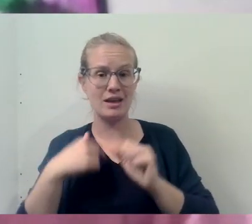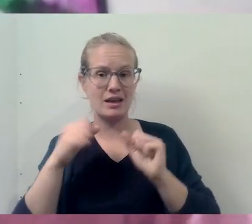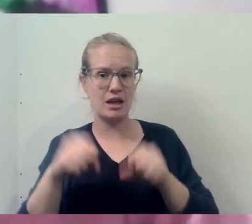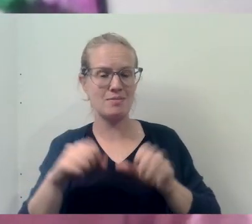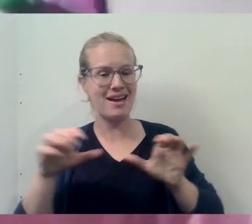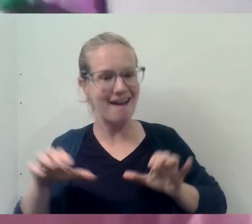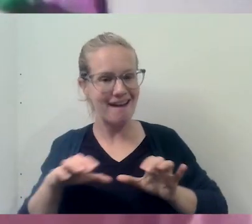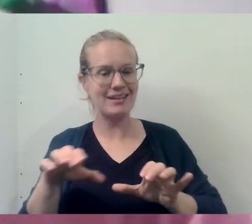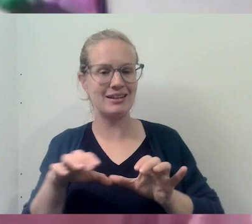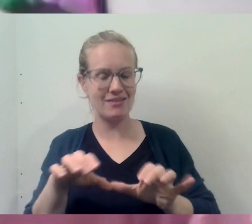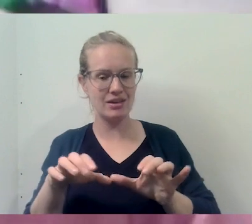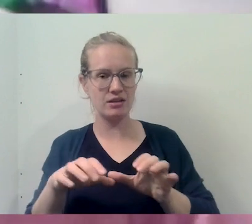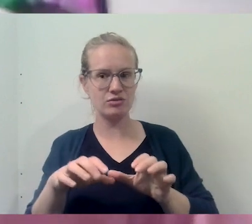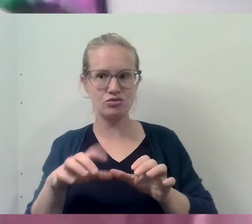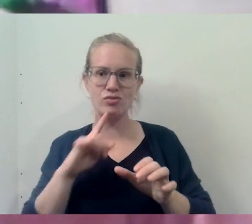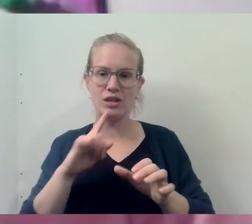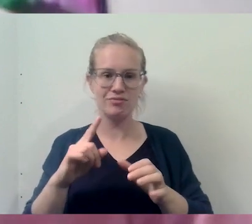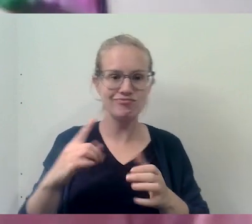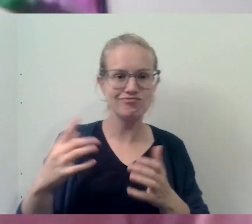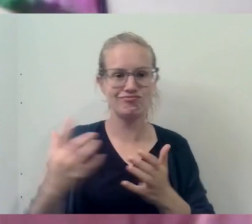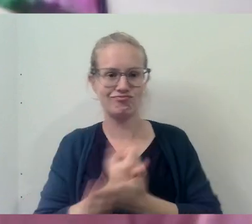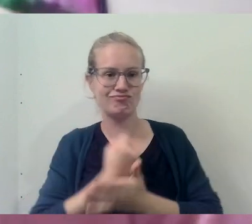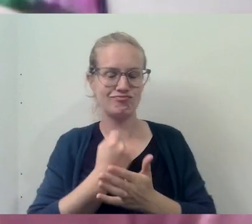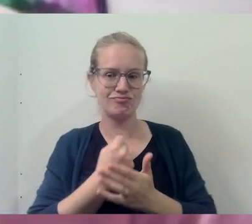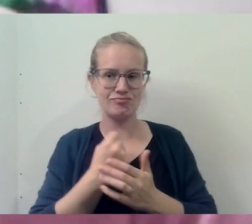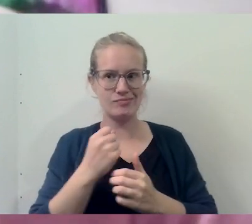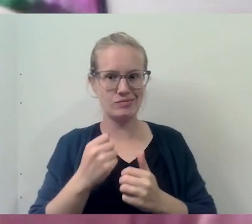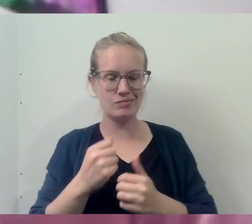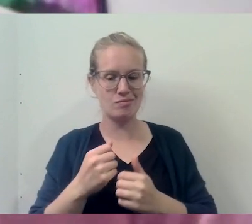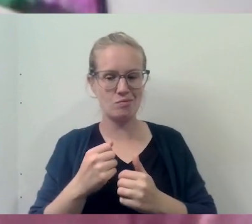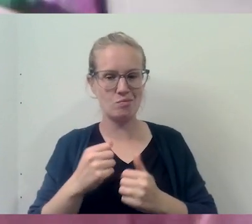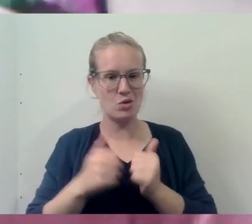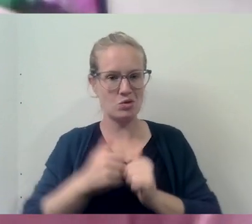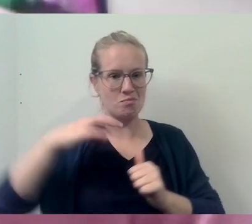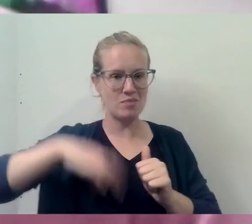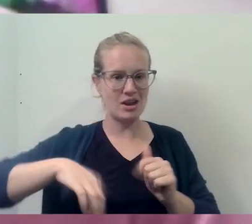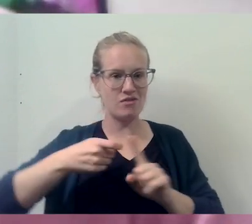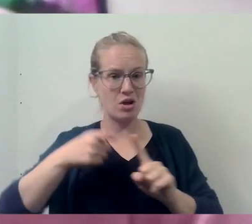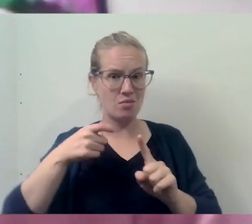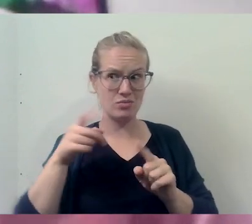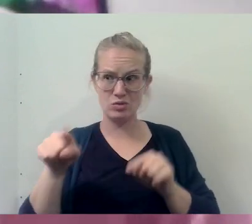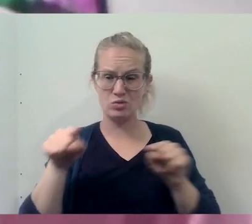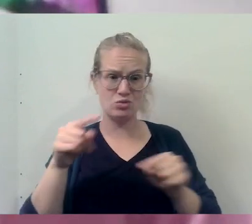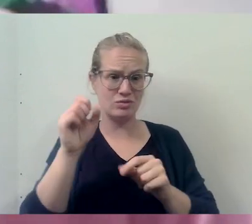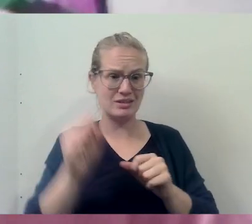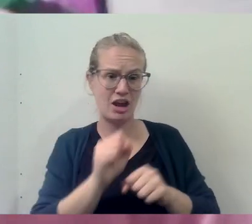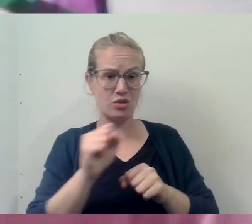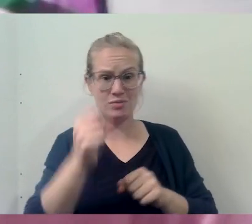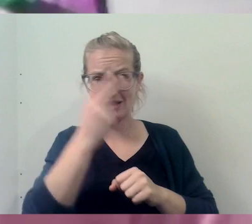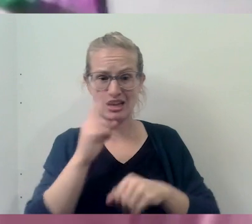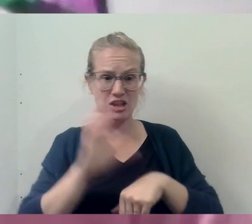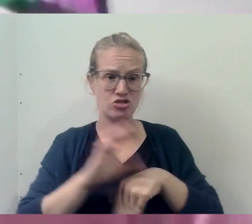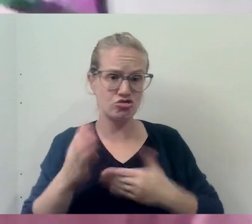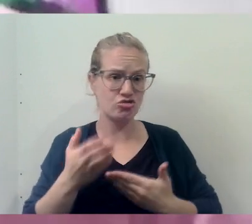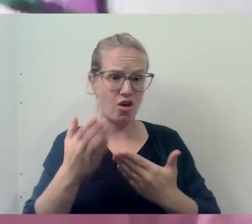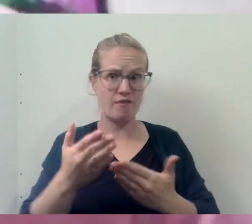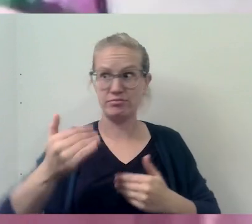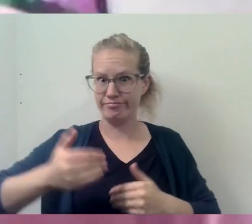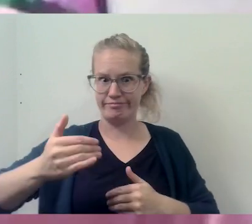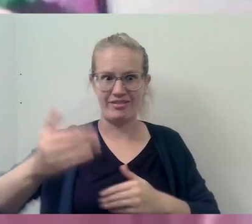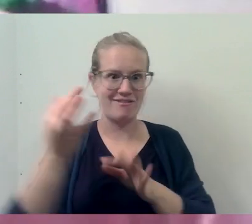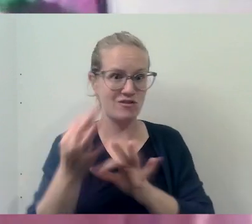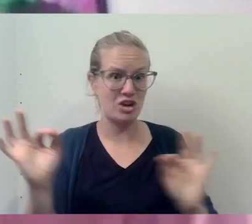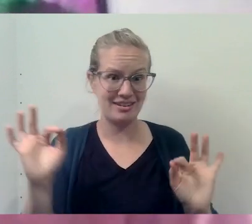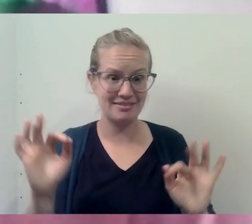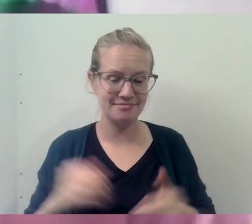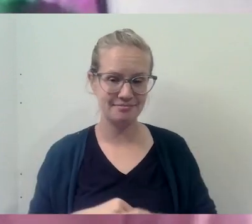agents and getting the most out of those two sacraments that the Catholic church offers to us on a, on a regular basis and for free.